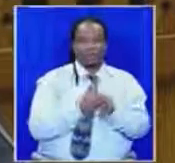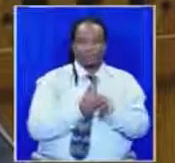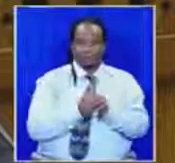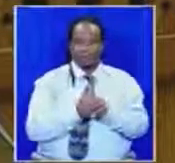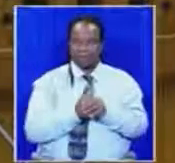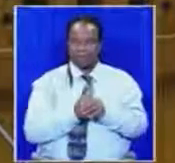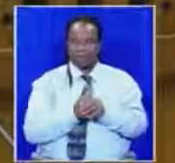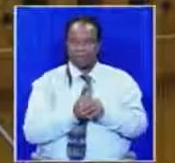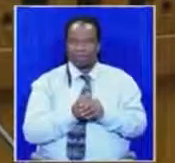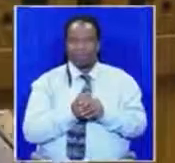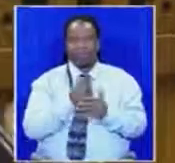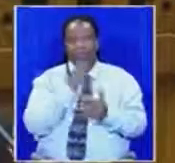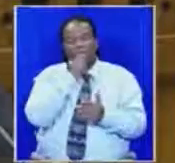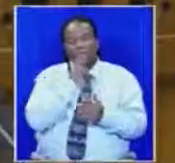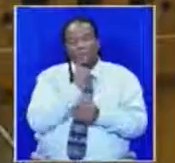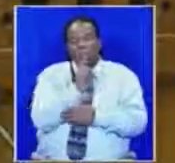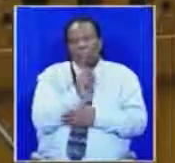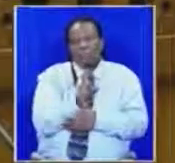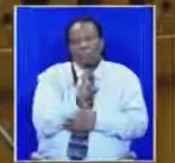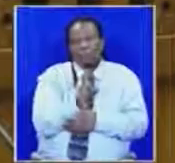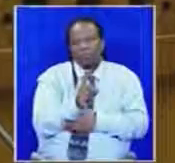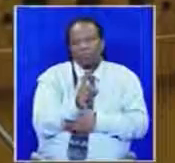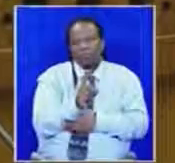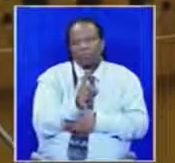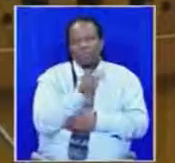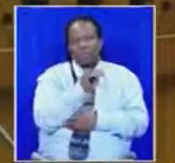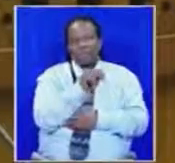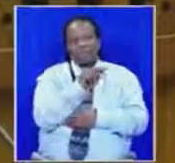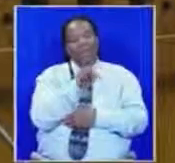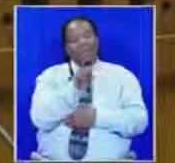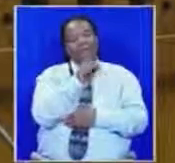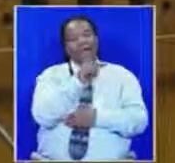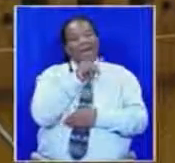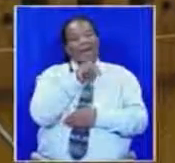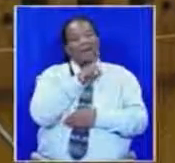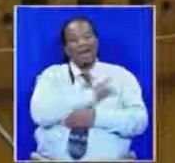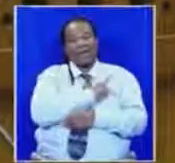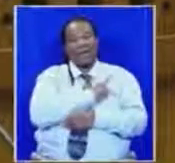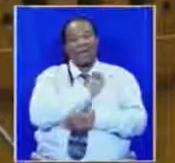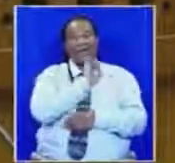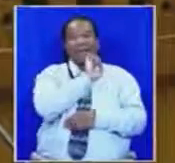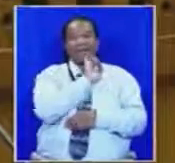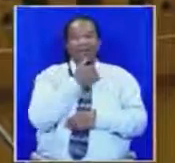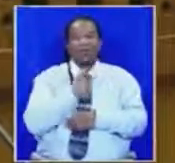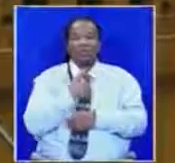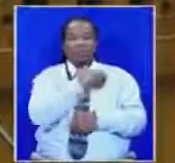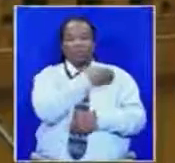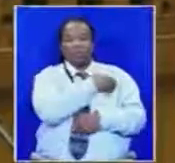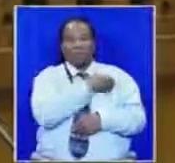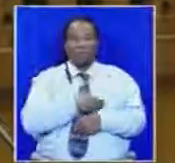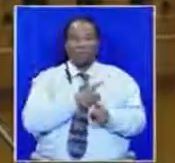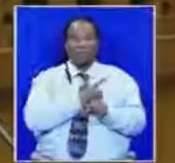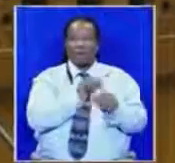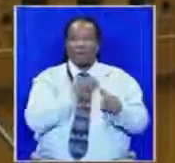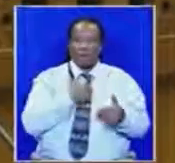The truth of the matter is, is that within Kandla, the President of the Republic of South Africa drove over us all